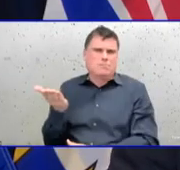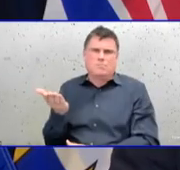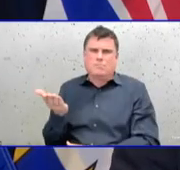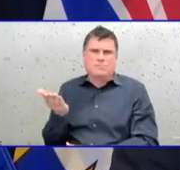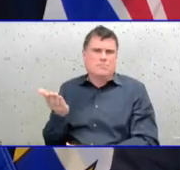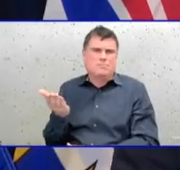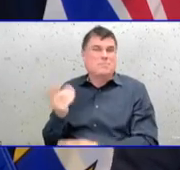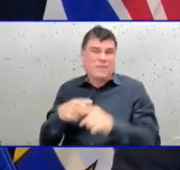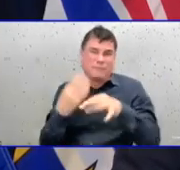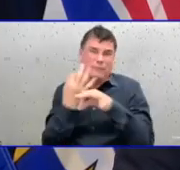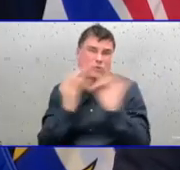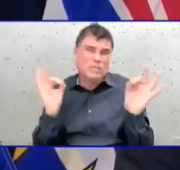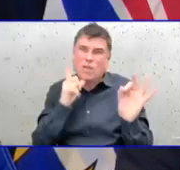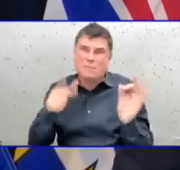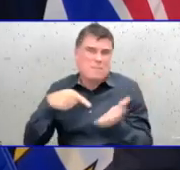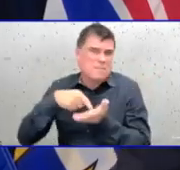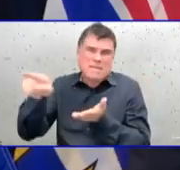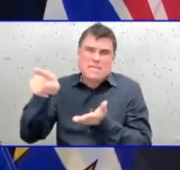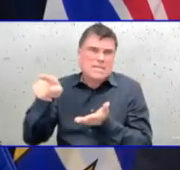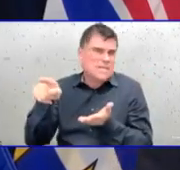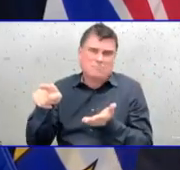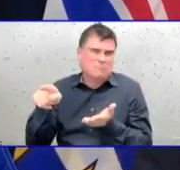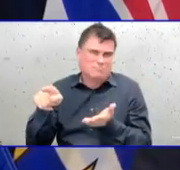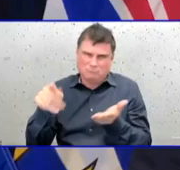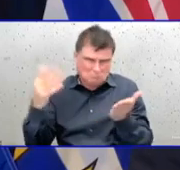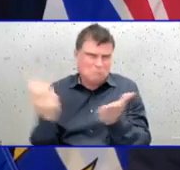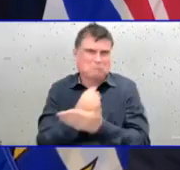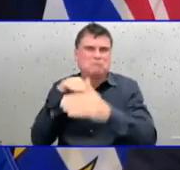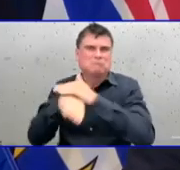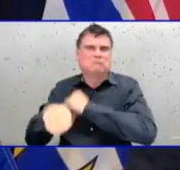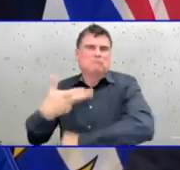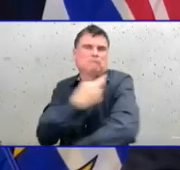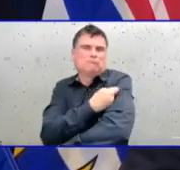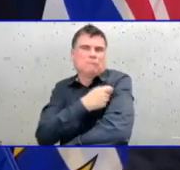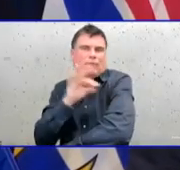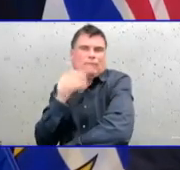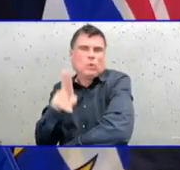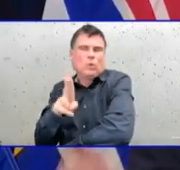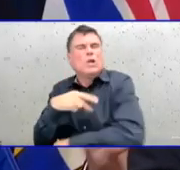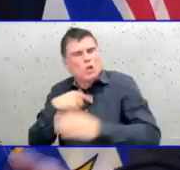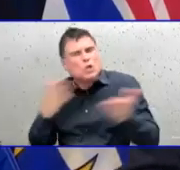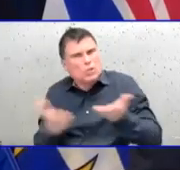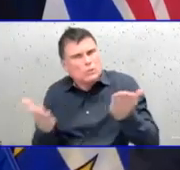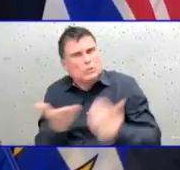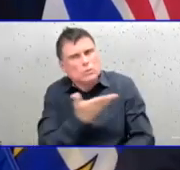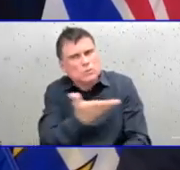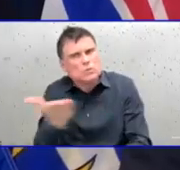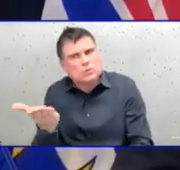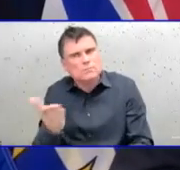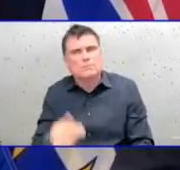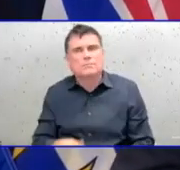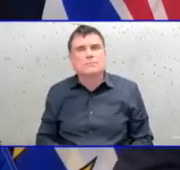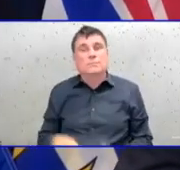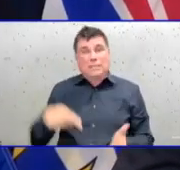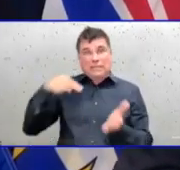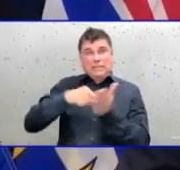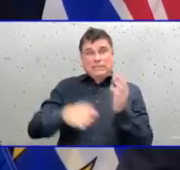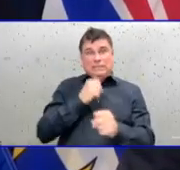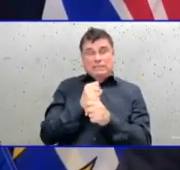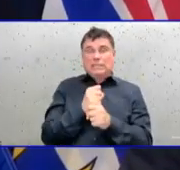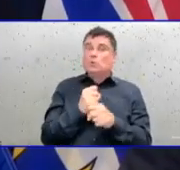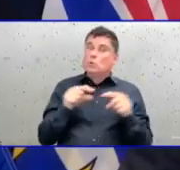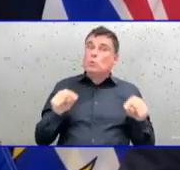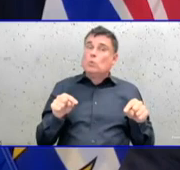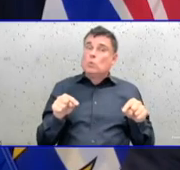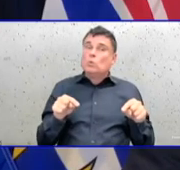And we encourage everyone to do that. But this is a record year. Everyone made sure of it. That was a real commitment of public health this year to make